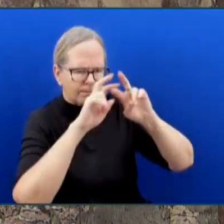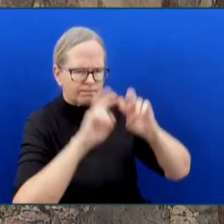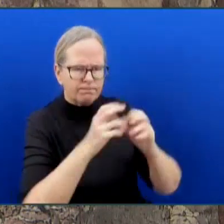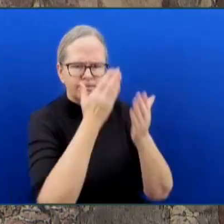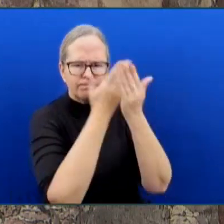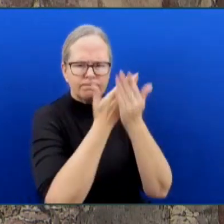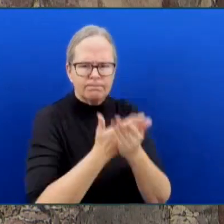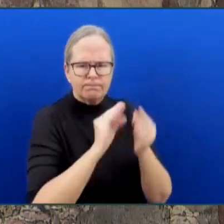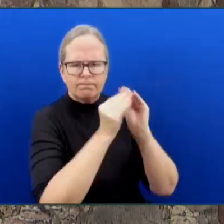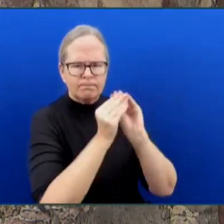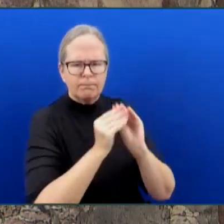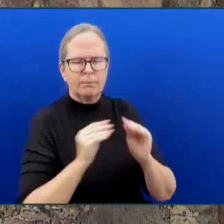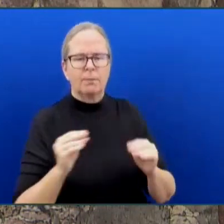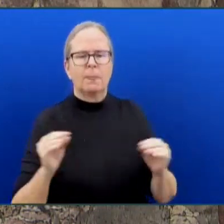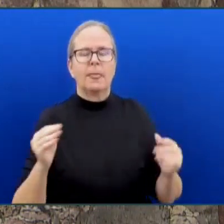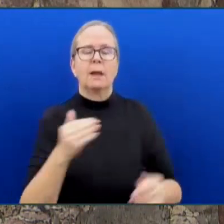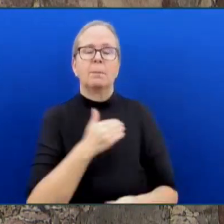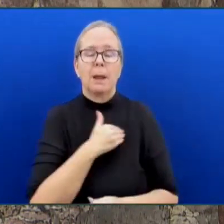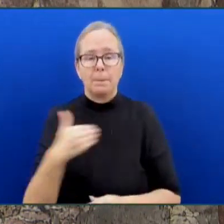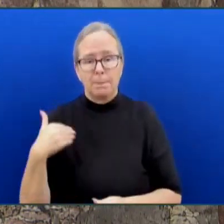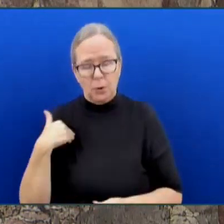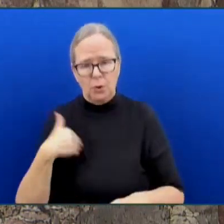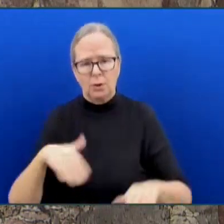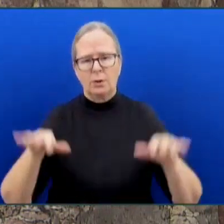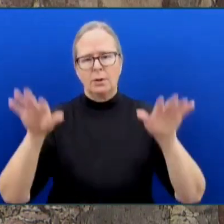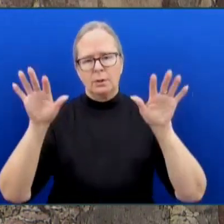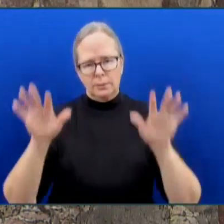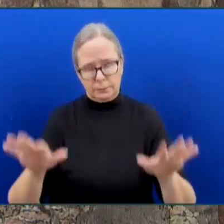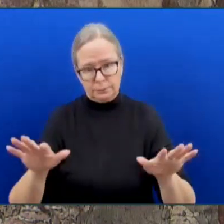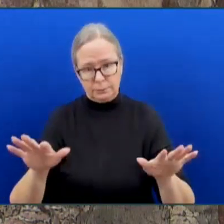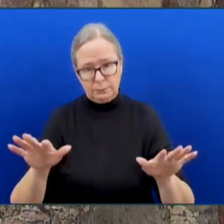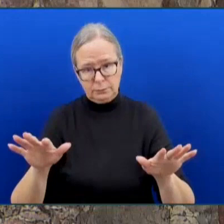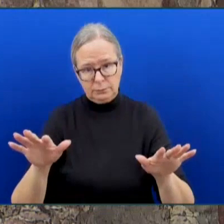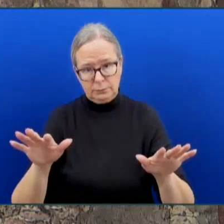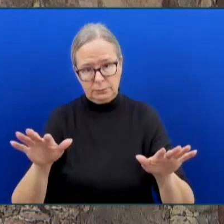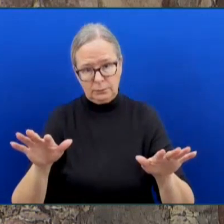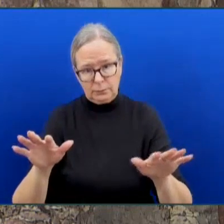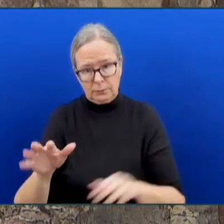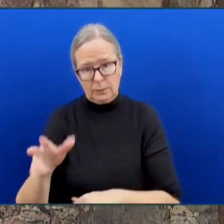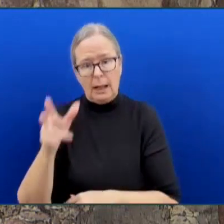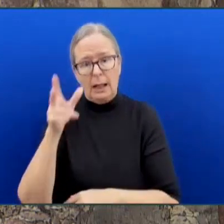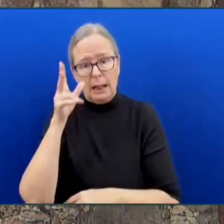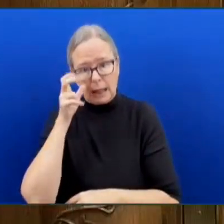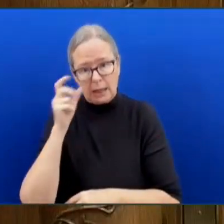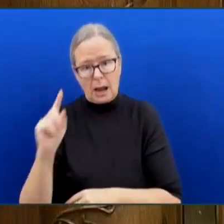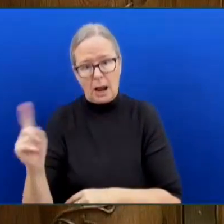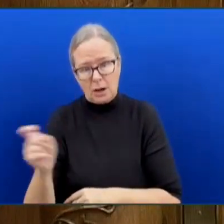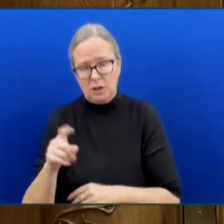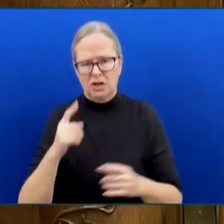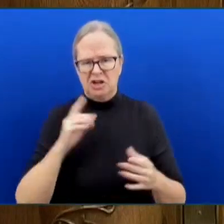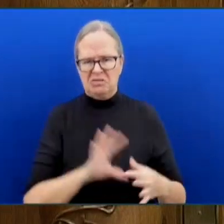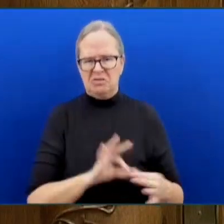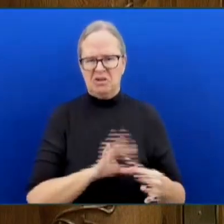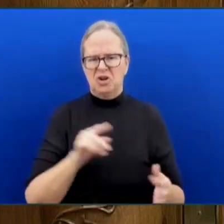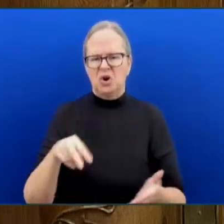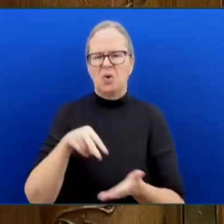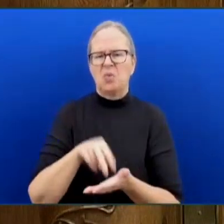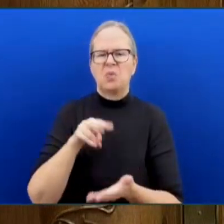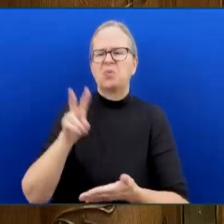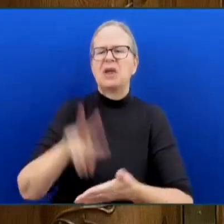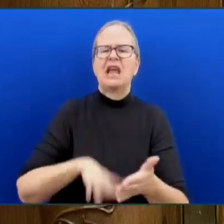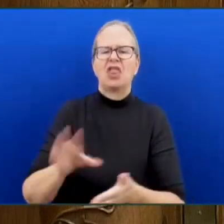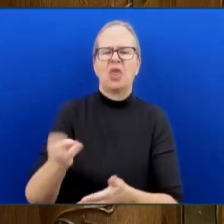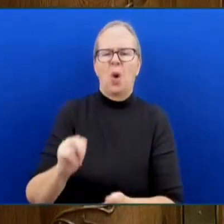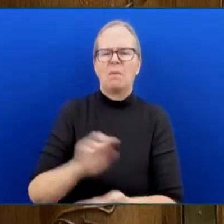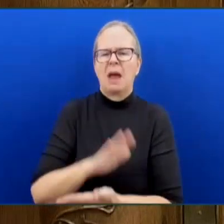Speaker, members, members, you're losing your own time. Prime